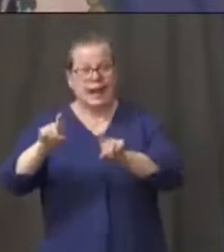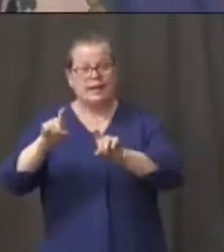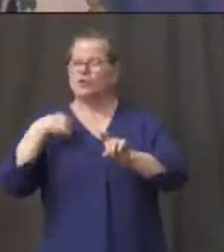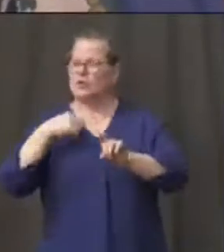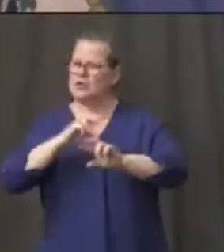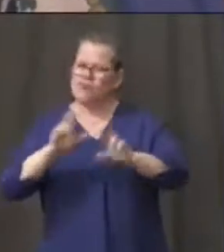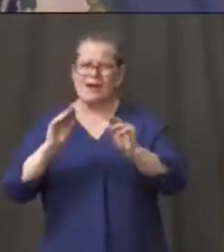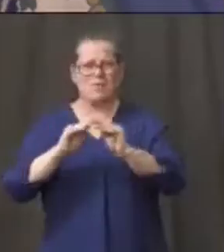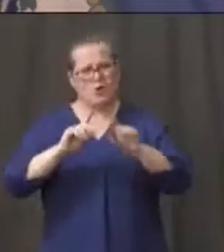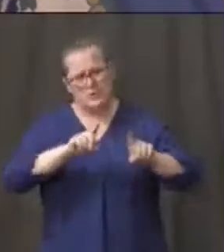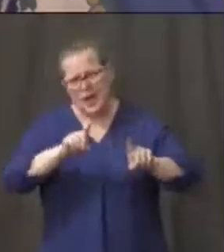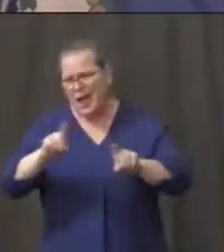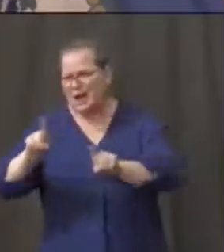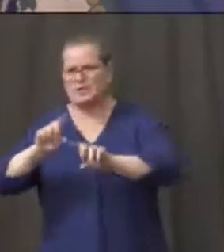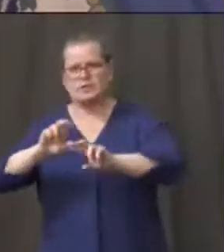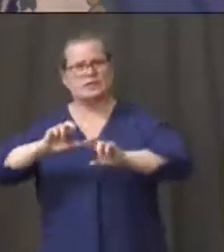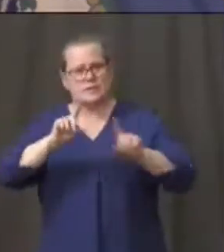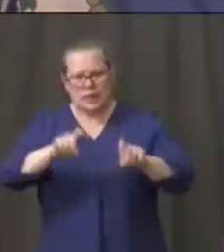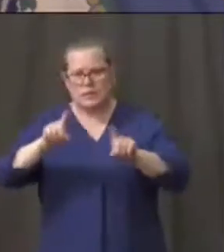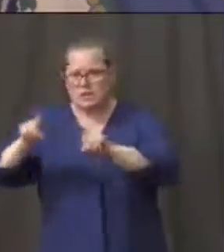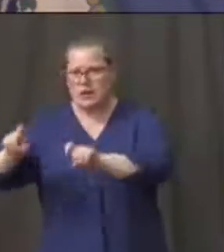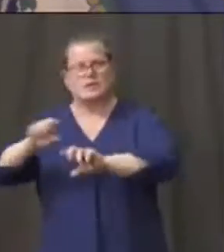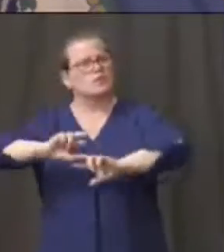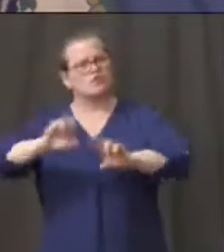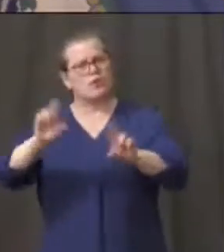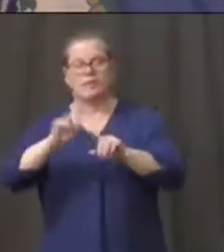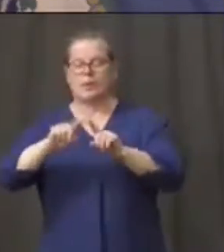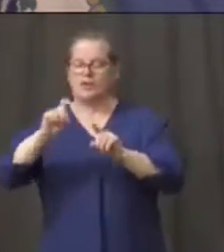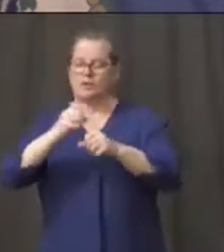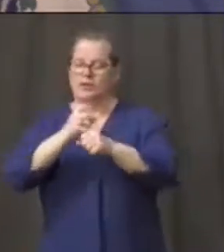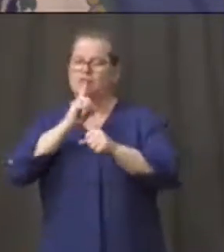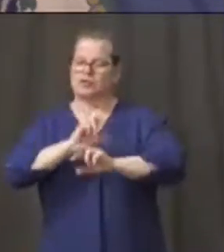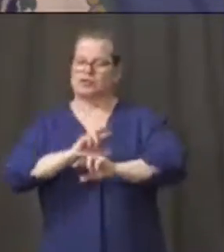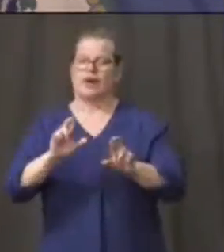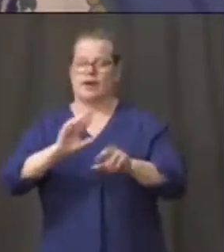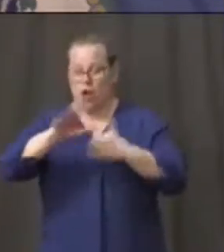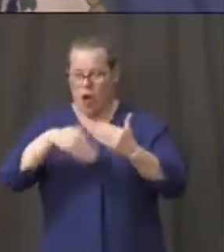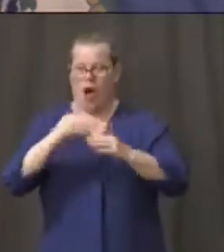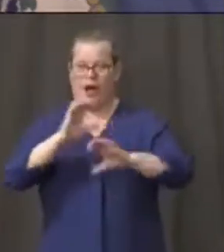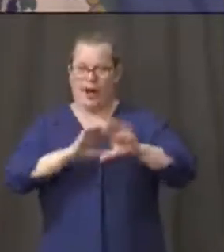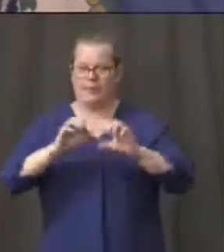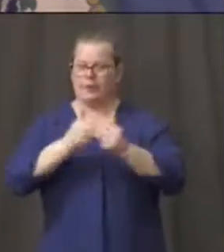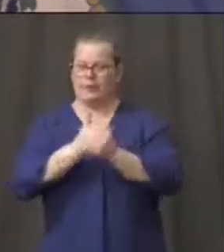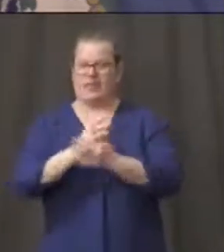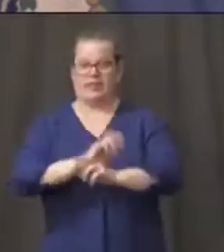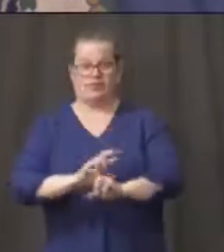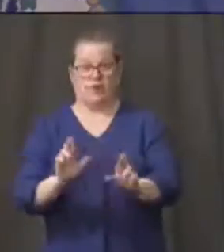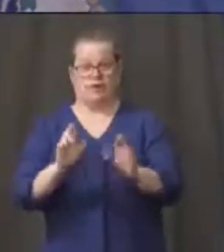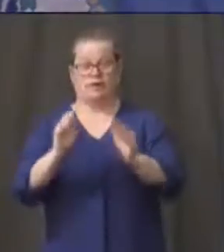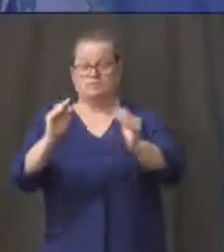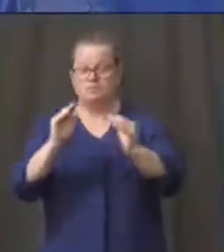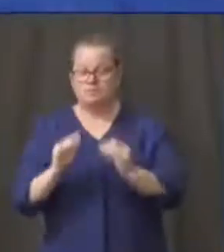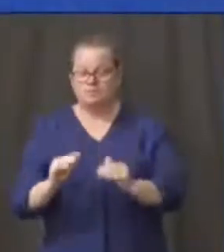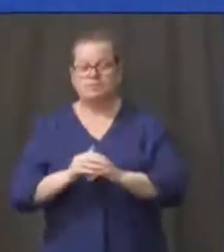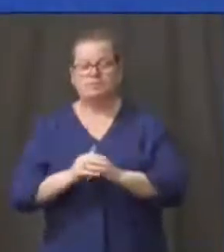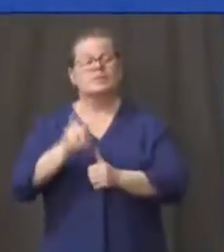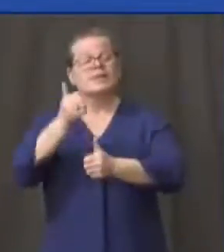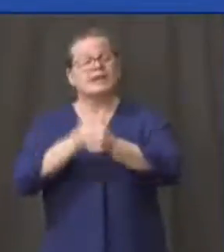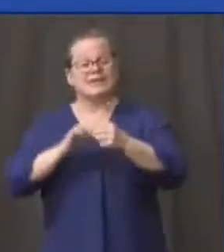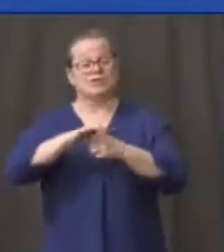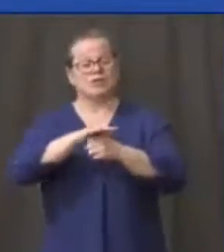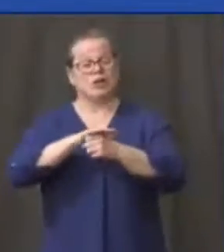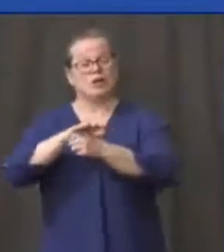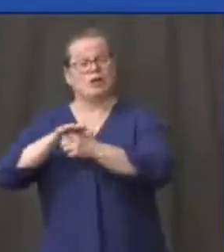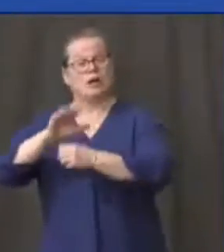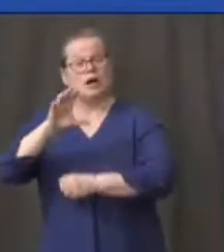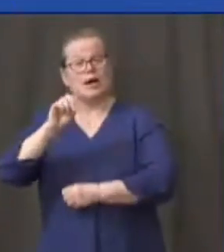We just got to make sure we can get those sample kits in place. The hospitalizations by county, I think the